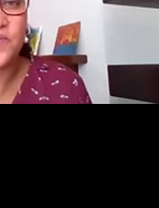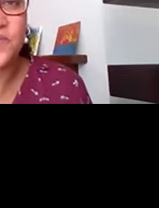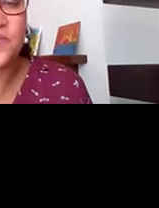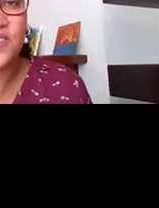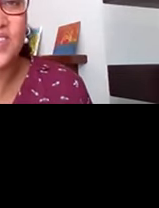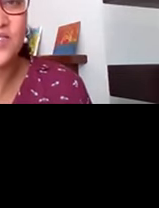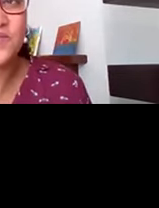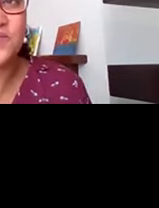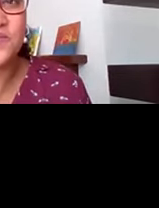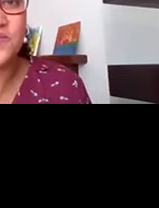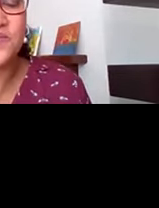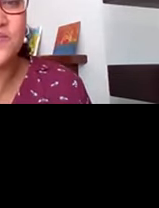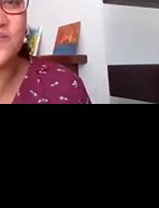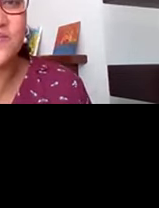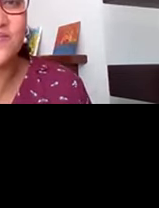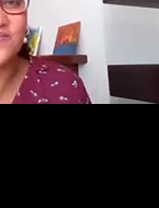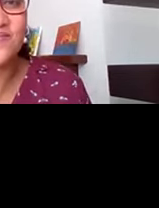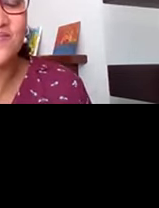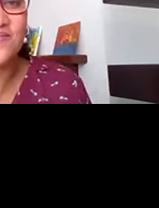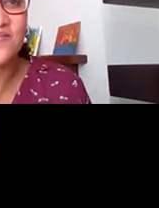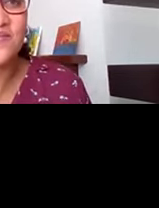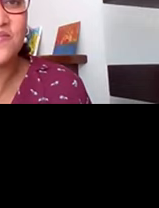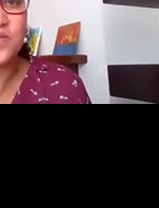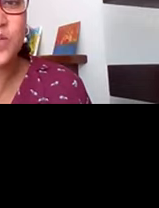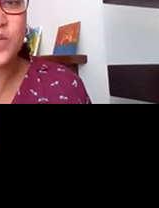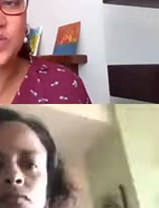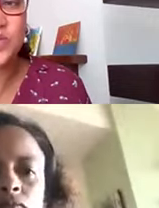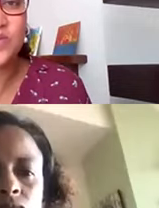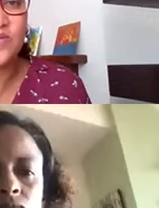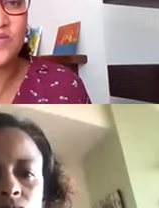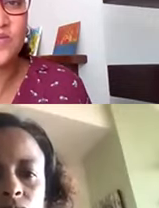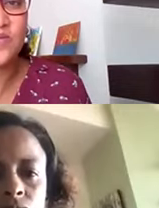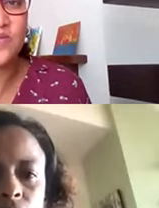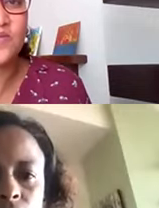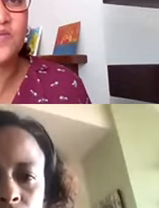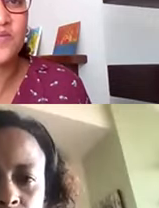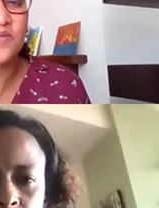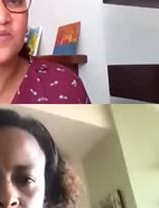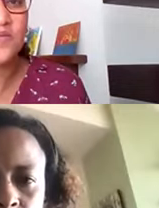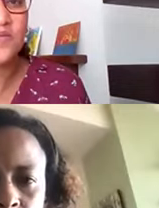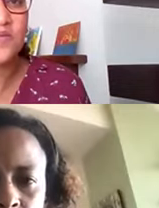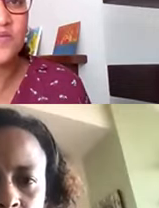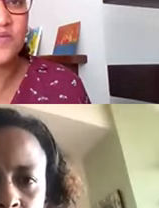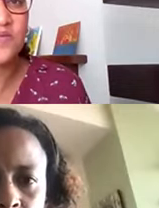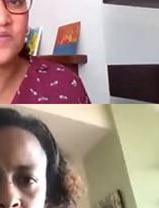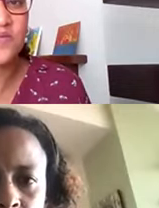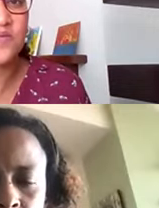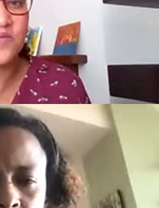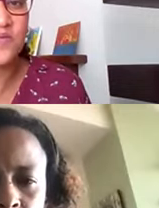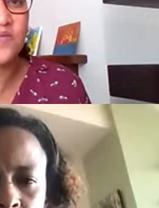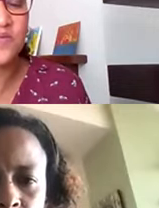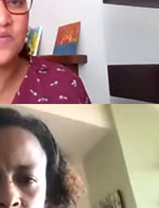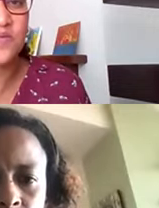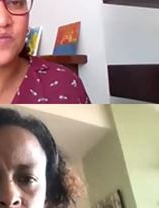Um, I think, I don't think it's only on, you know, for DRI, I think it's general that